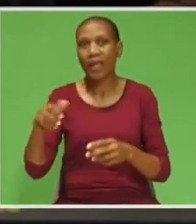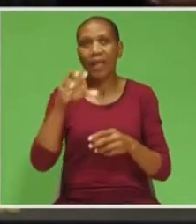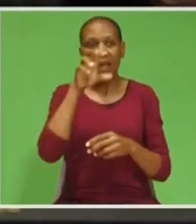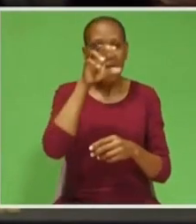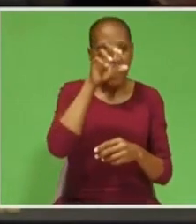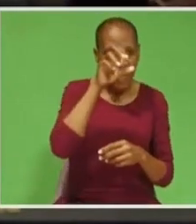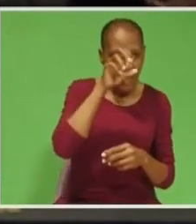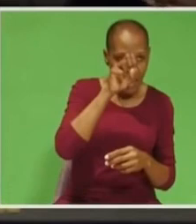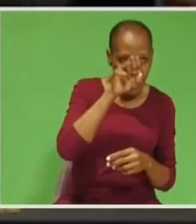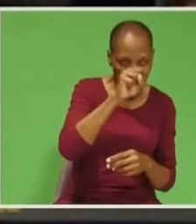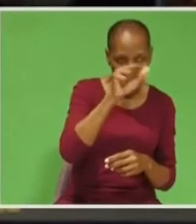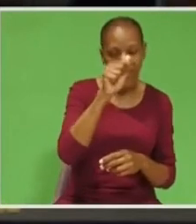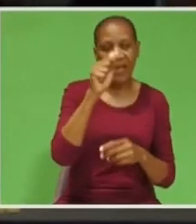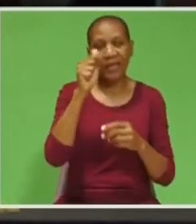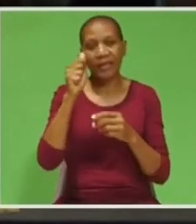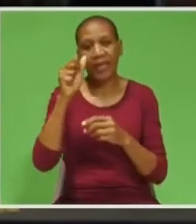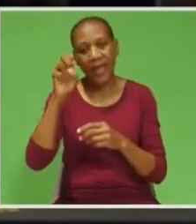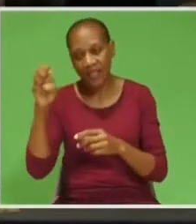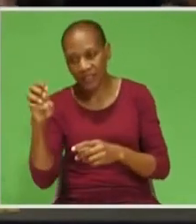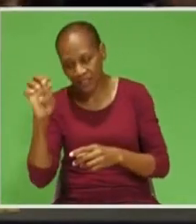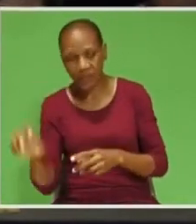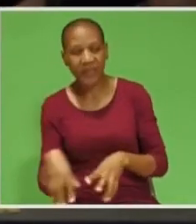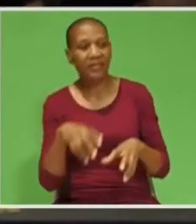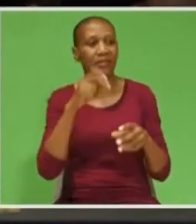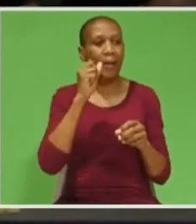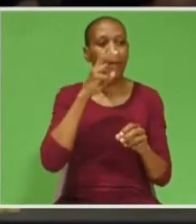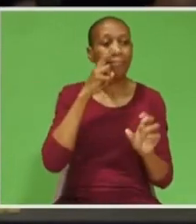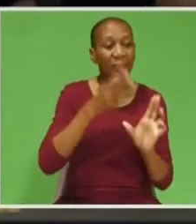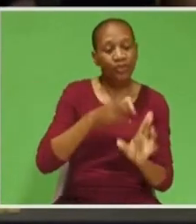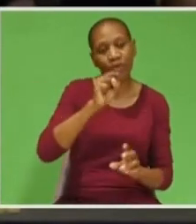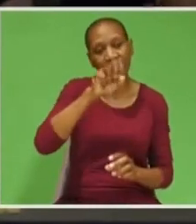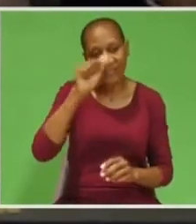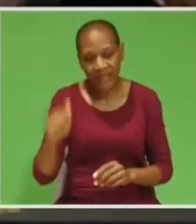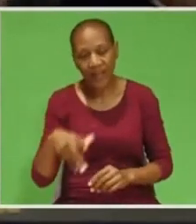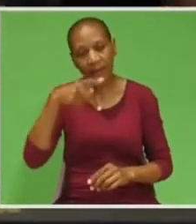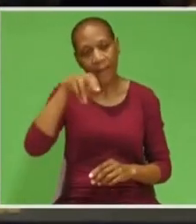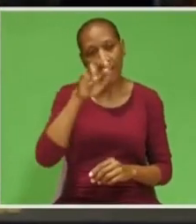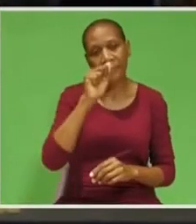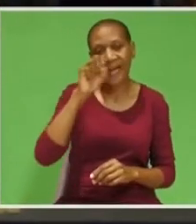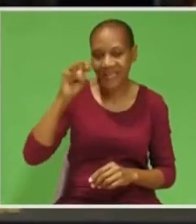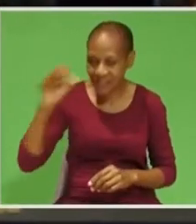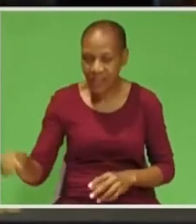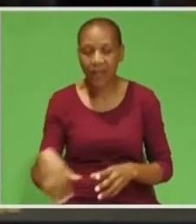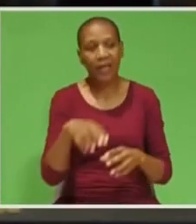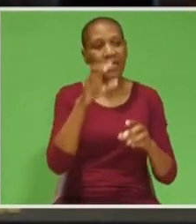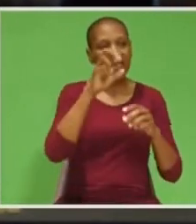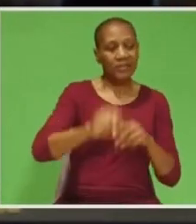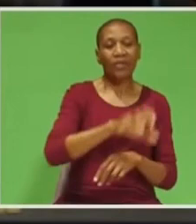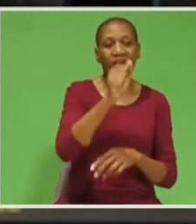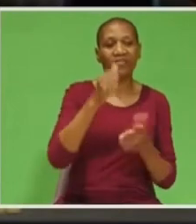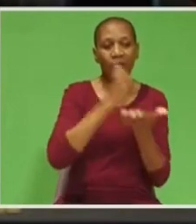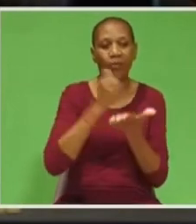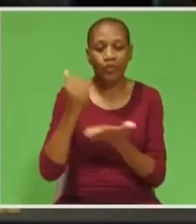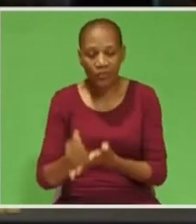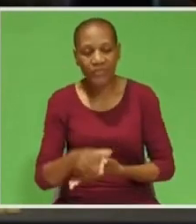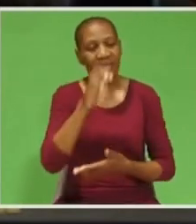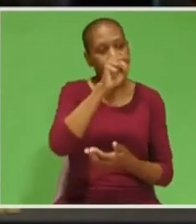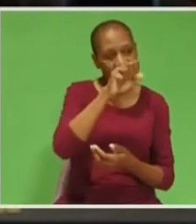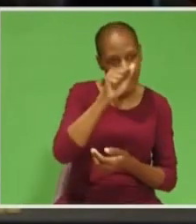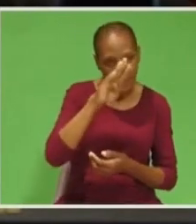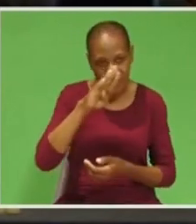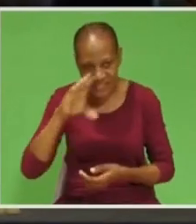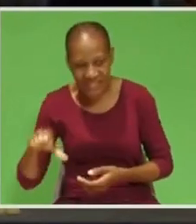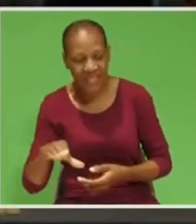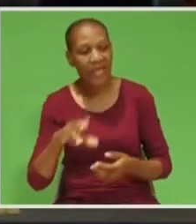SA Express, PetroSA, Prasa, South African Post Office, SABC, Transnet,